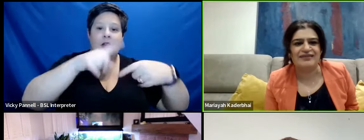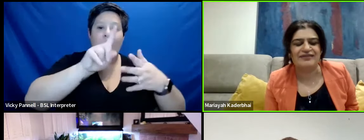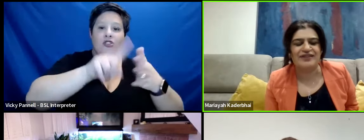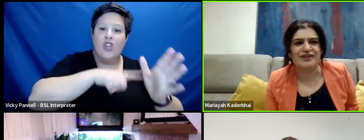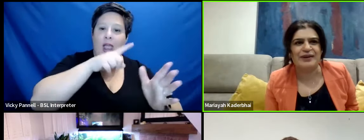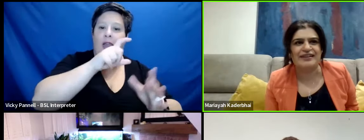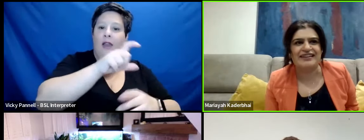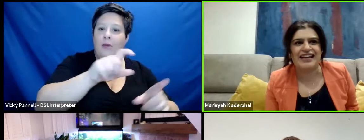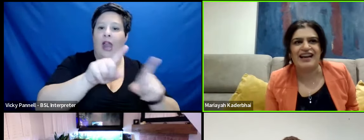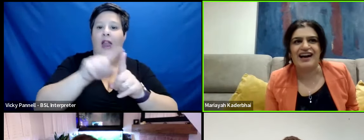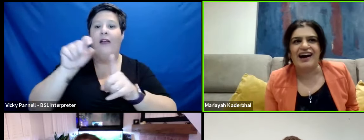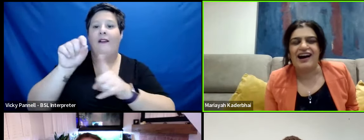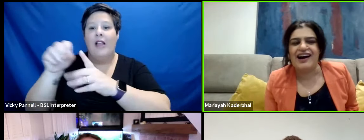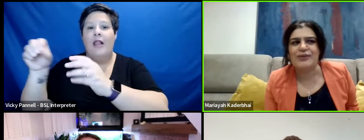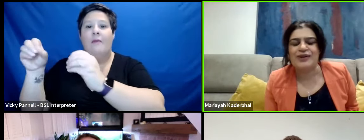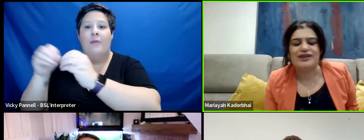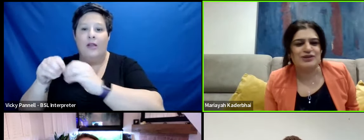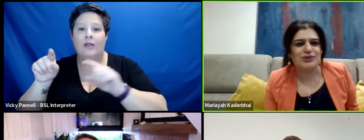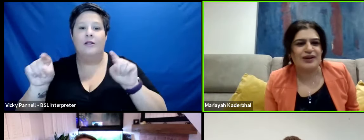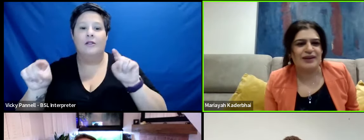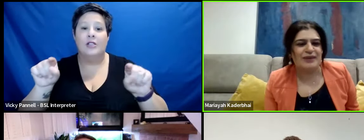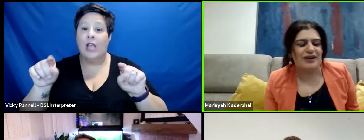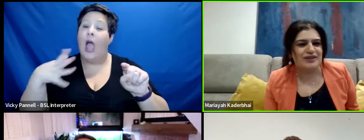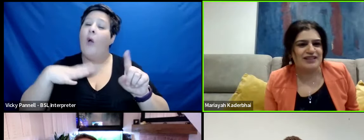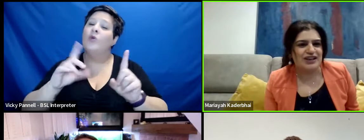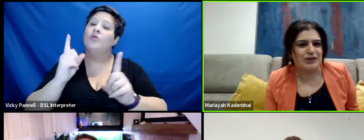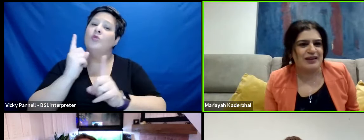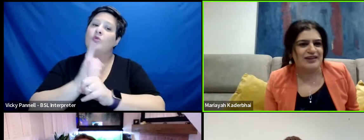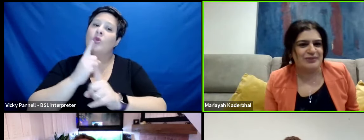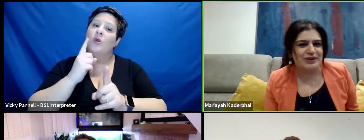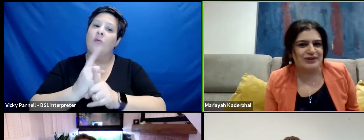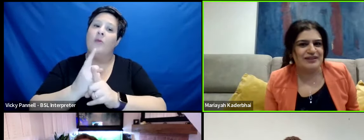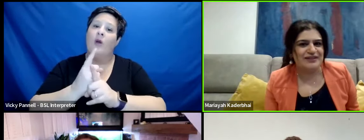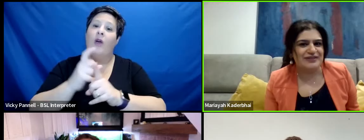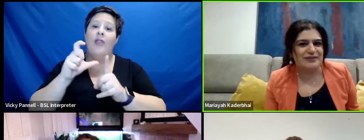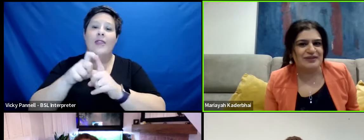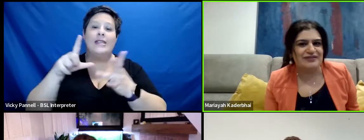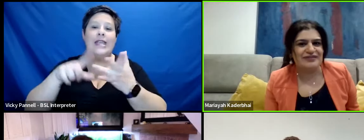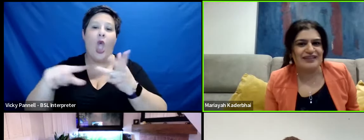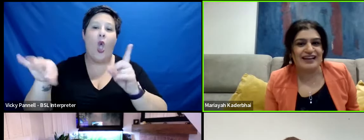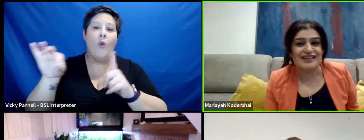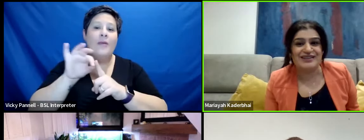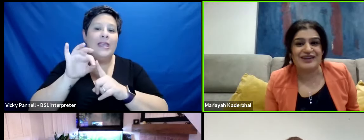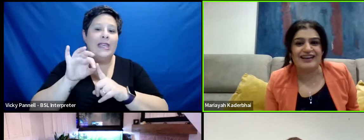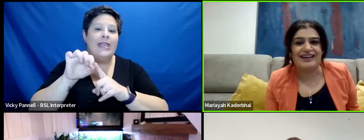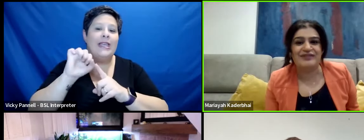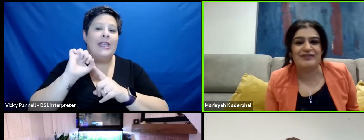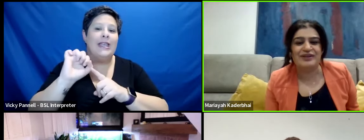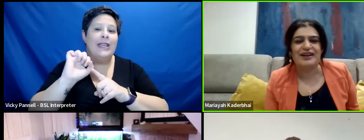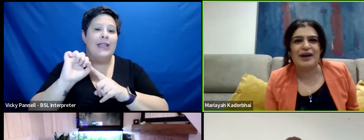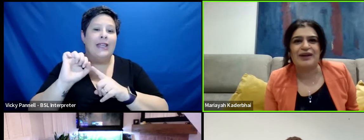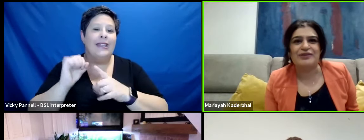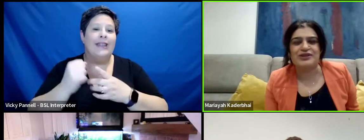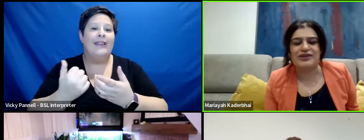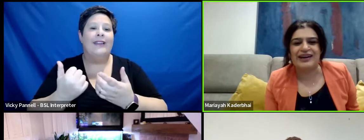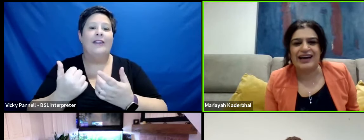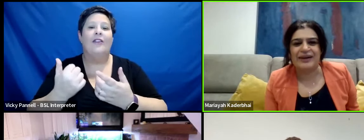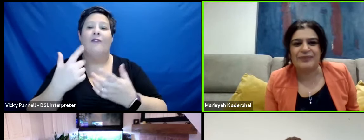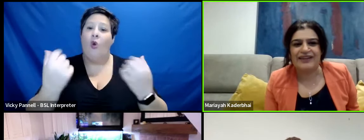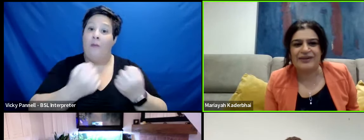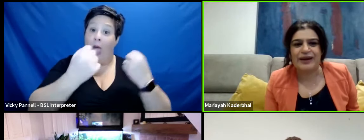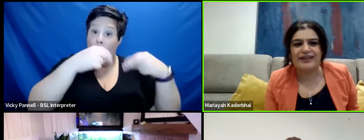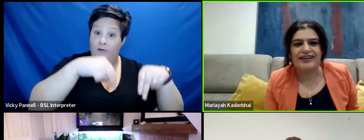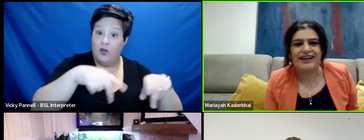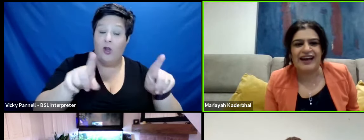and Bill Barantini. I wanted to talk about the DOPs on both these films, if that's okay. Kind of for Power of the Dog,